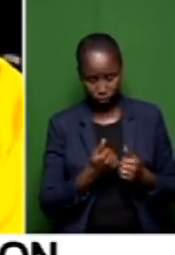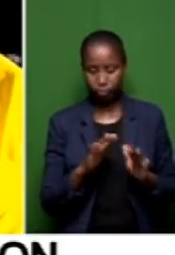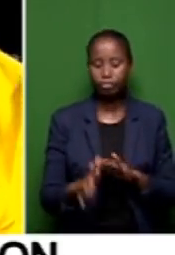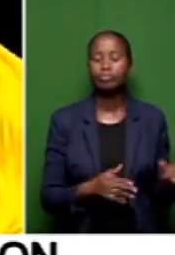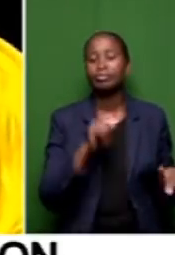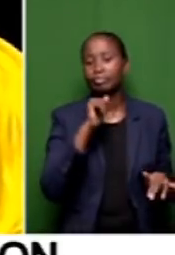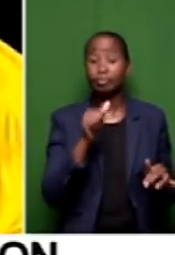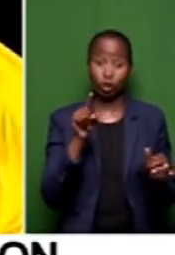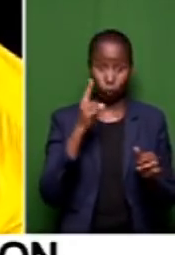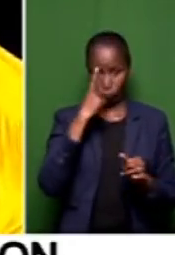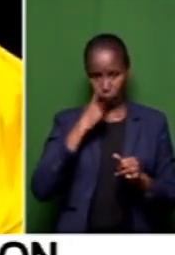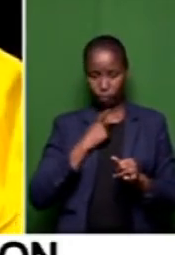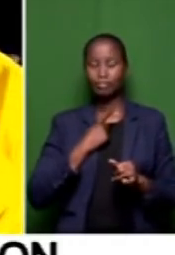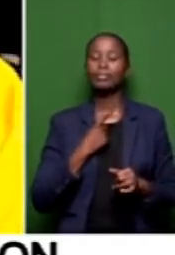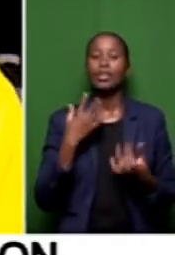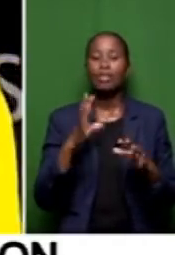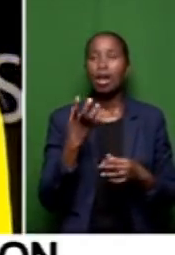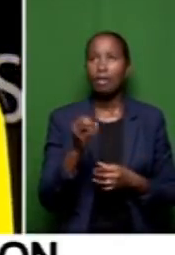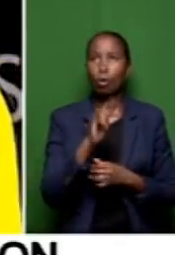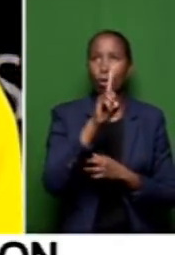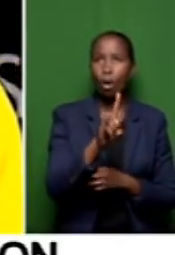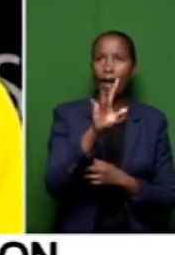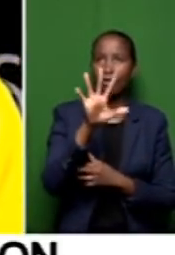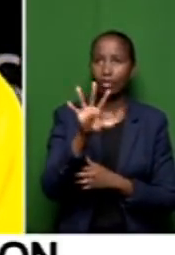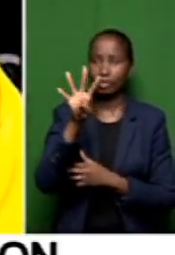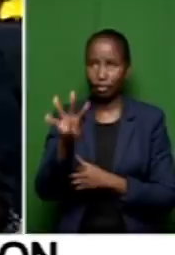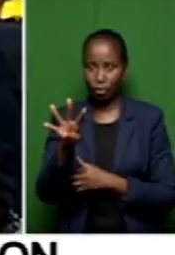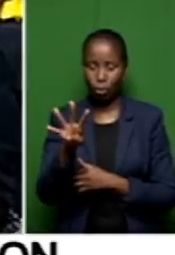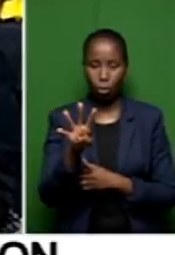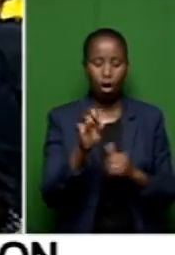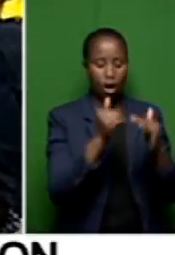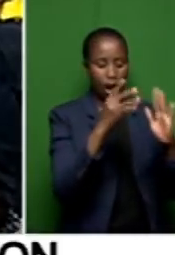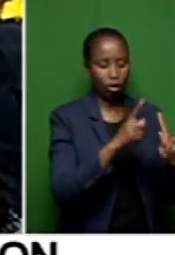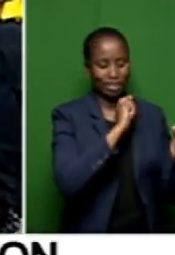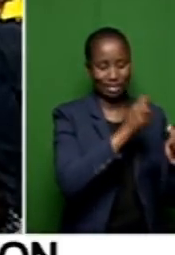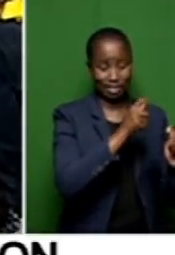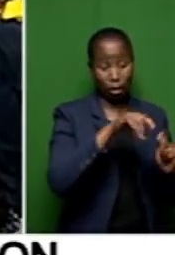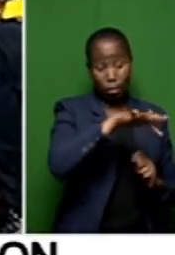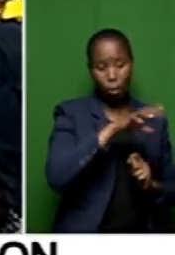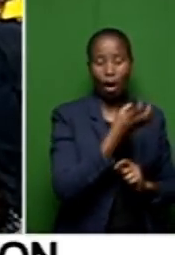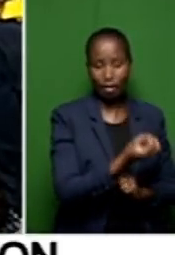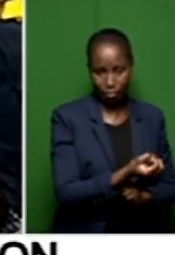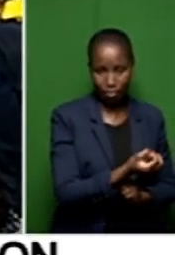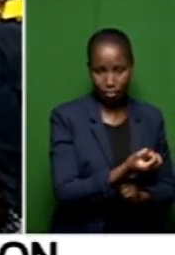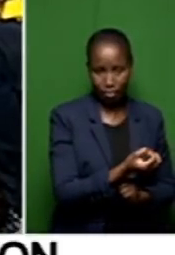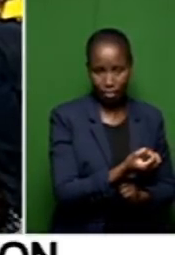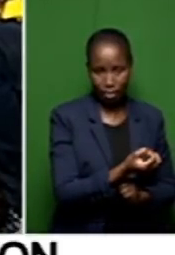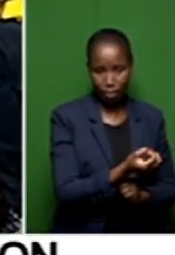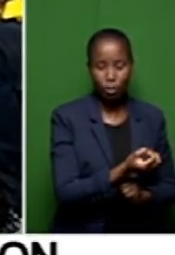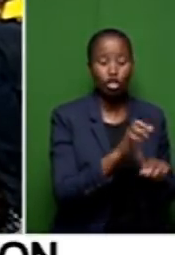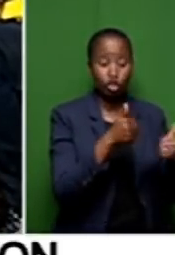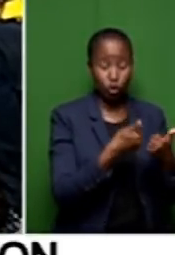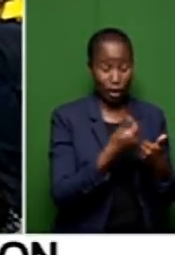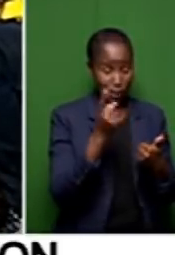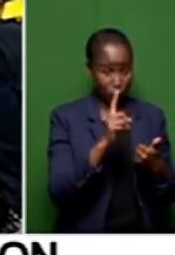question. We have 154 informal settlements in this city. We have a challenge of urban and